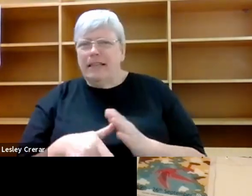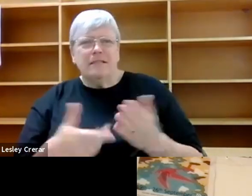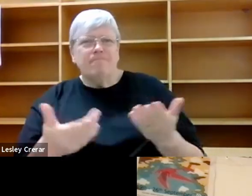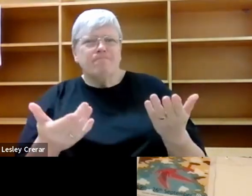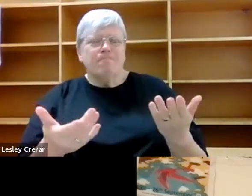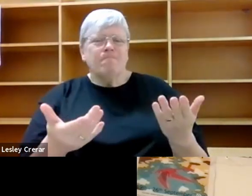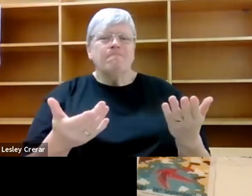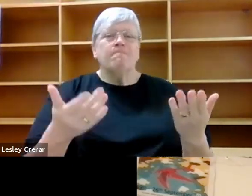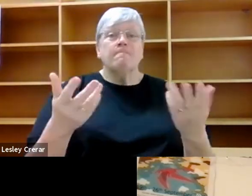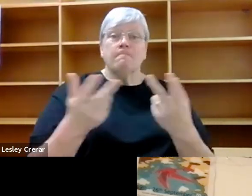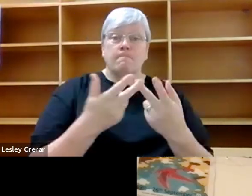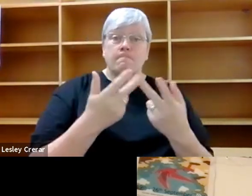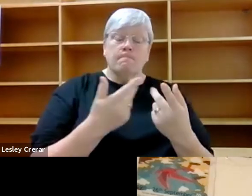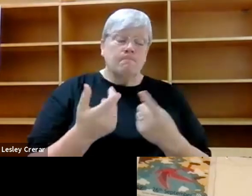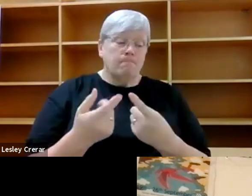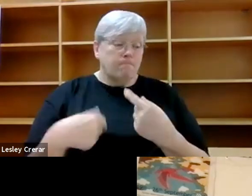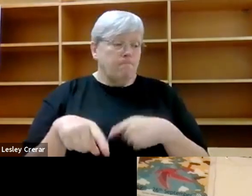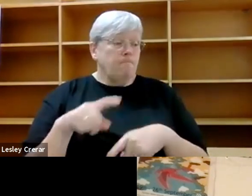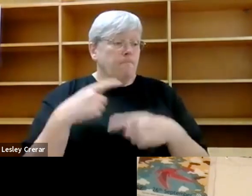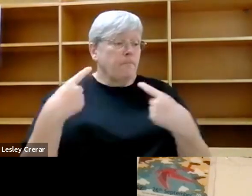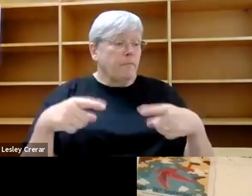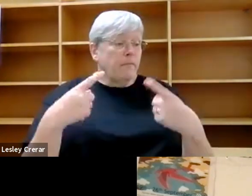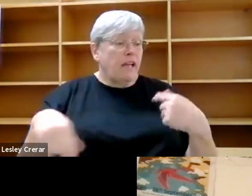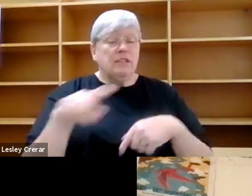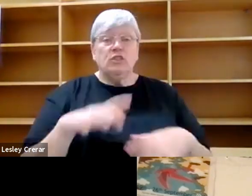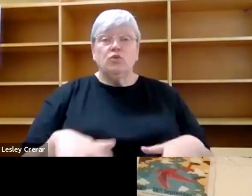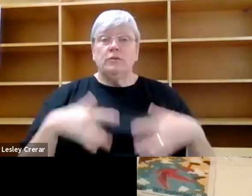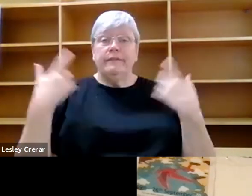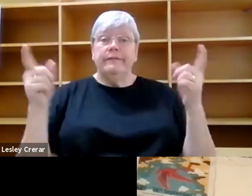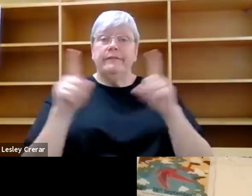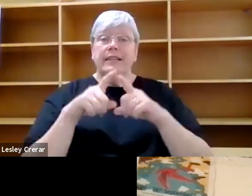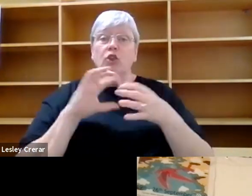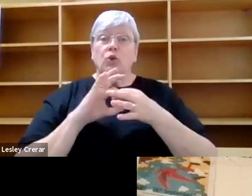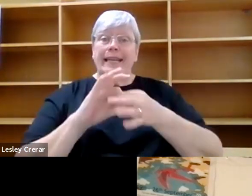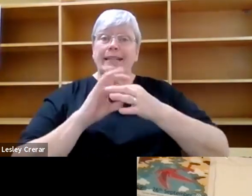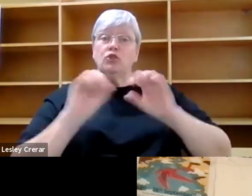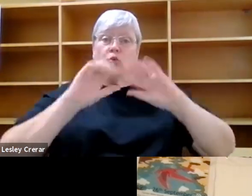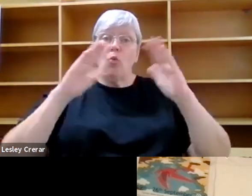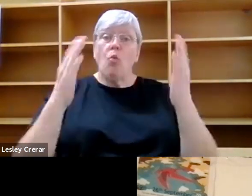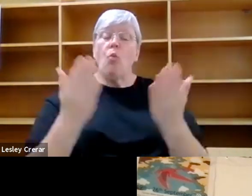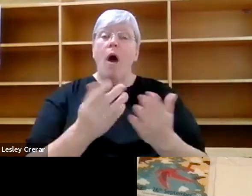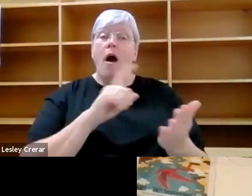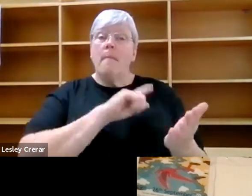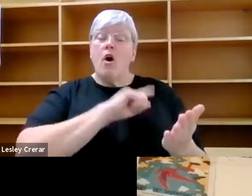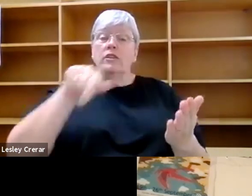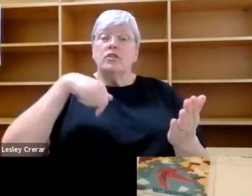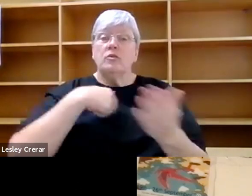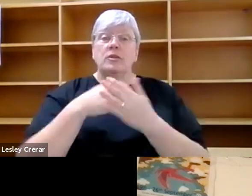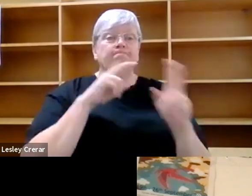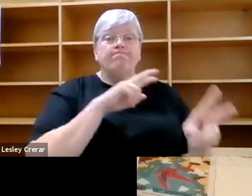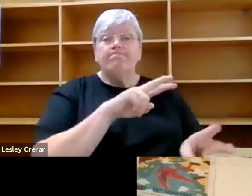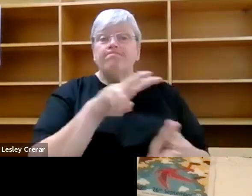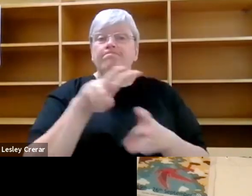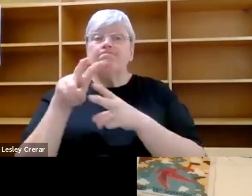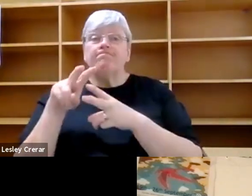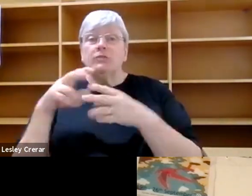other hand, it lets you feel like you are very connected to the world because you are always looking forwards to the next